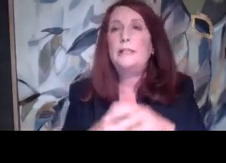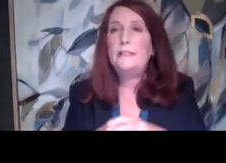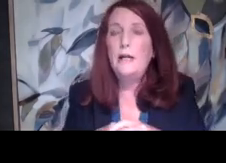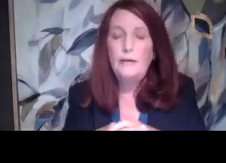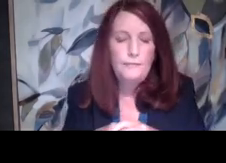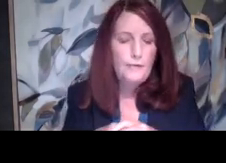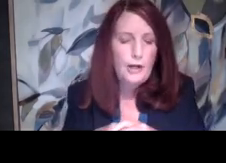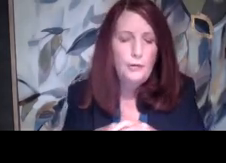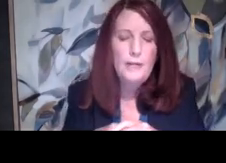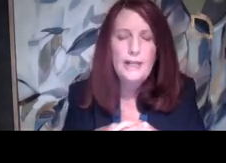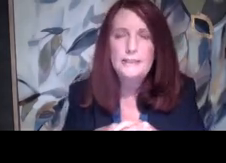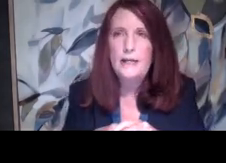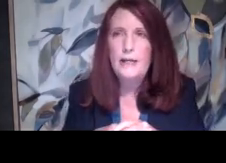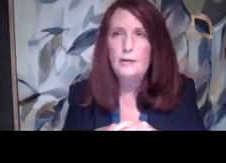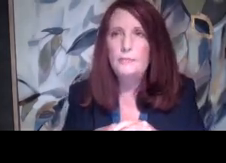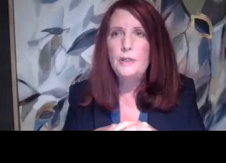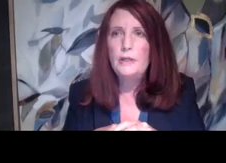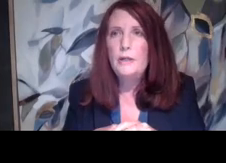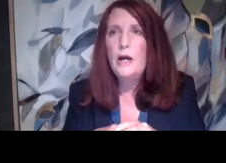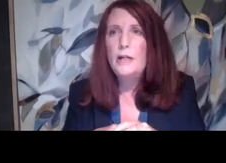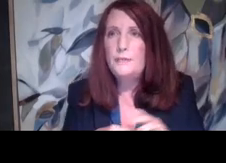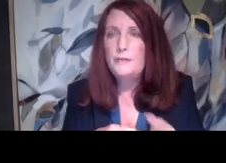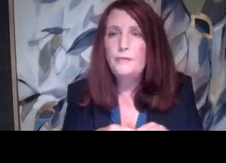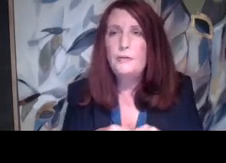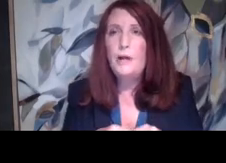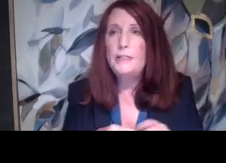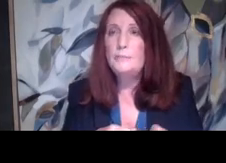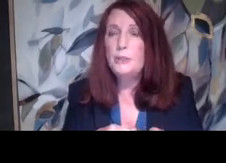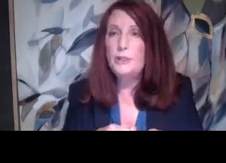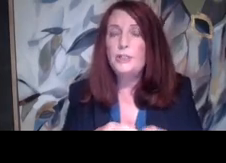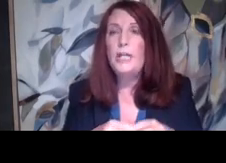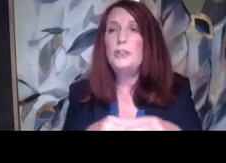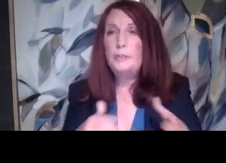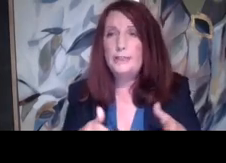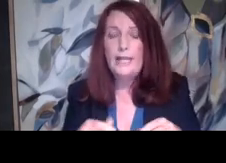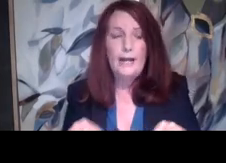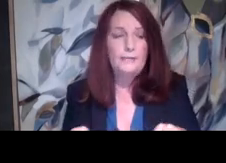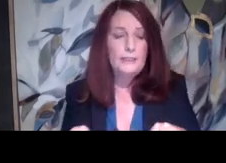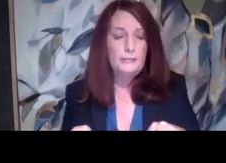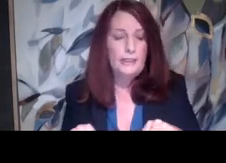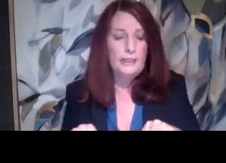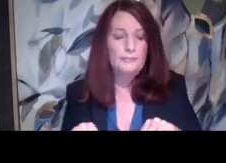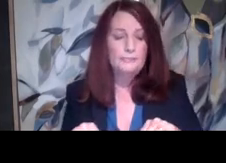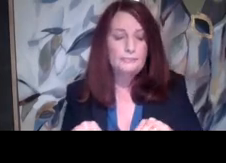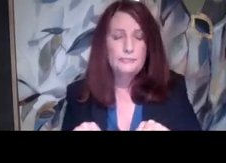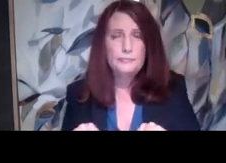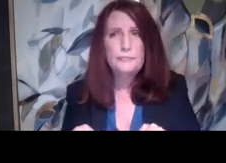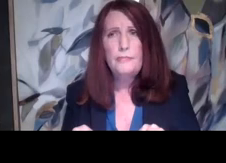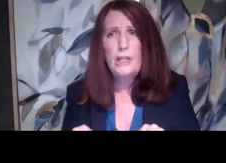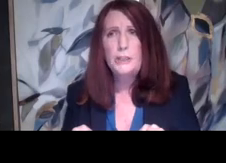disabilities, uh, uh, who might, uh, not fit for, not need special education, but they have a disability.